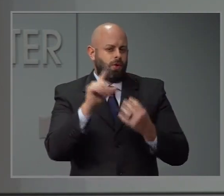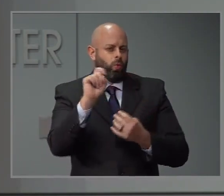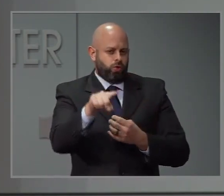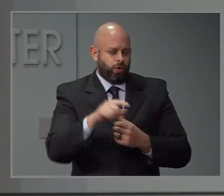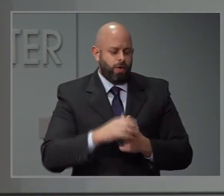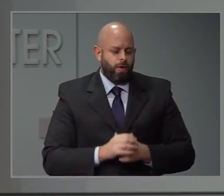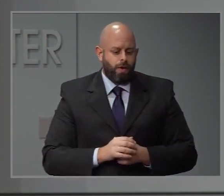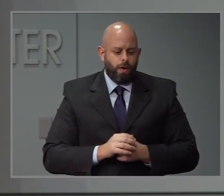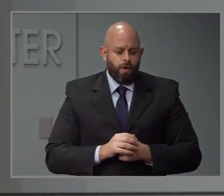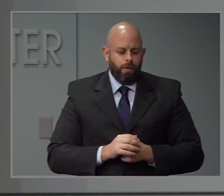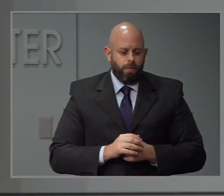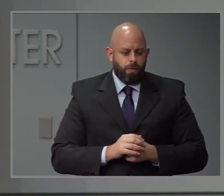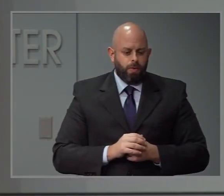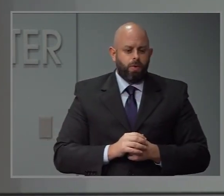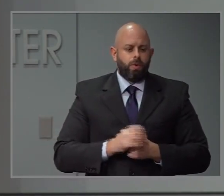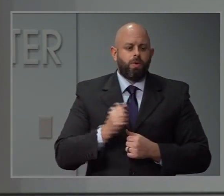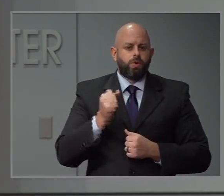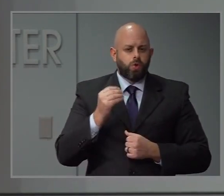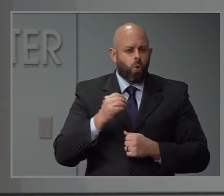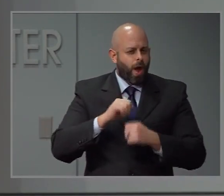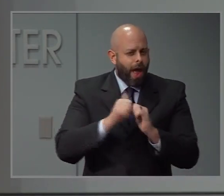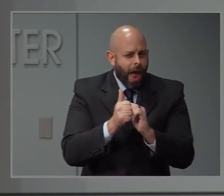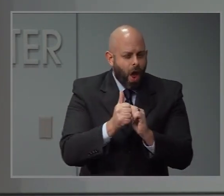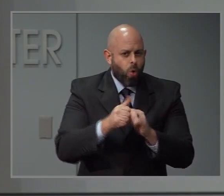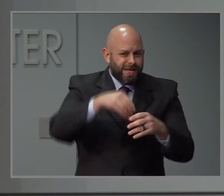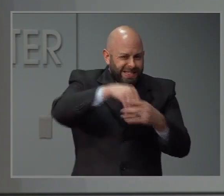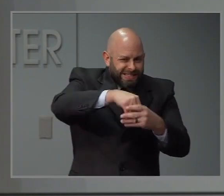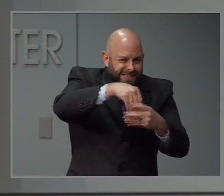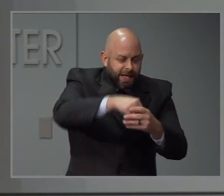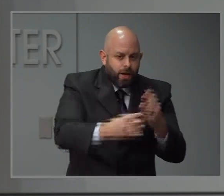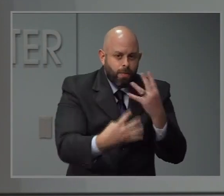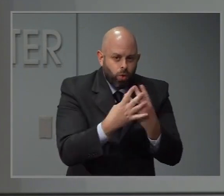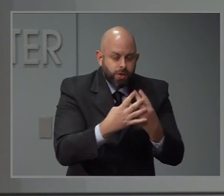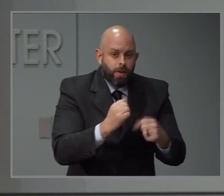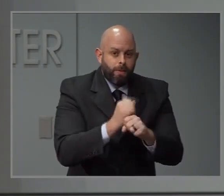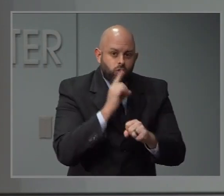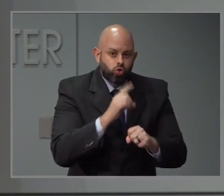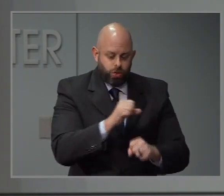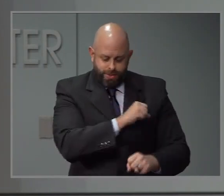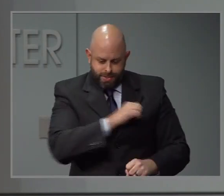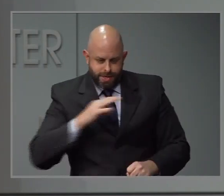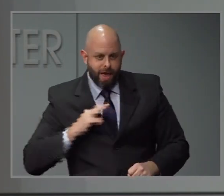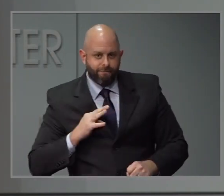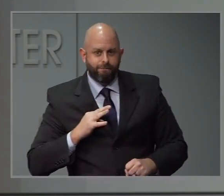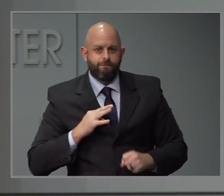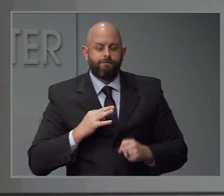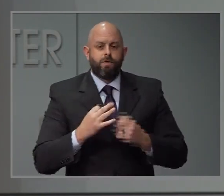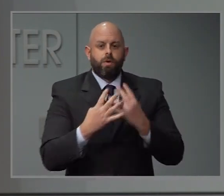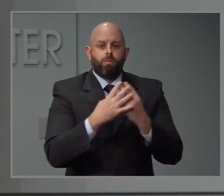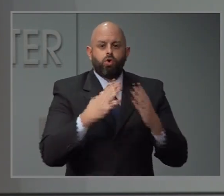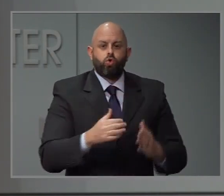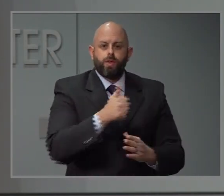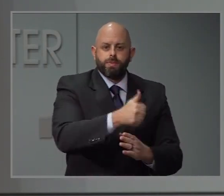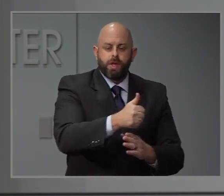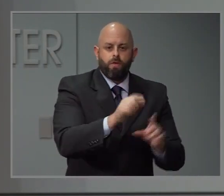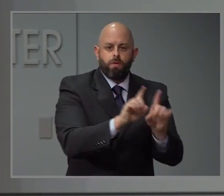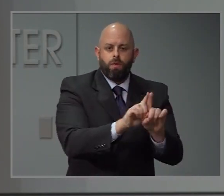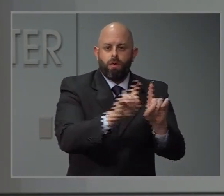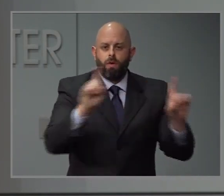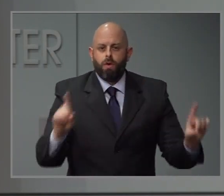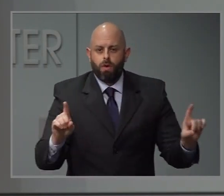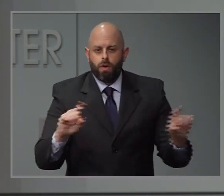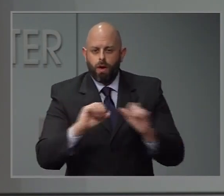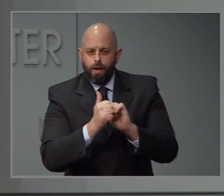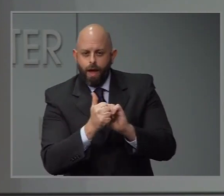that you're maintaining social distance between the offenders and the staff? Or is that even possible? And are you trying to quarantine the people who